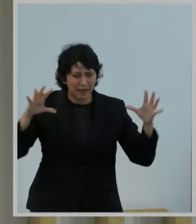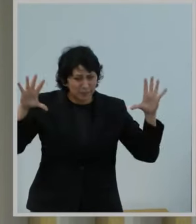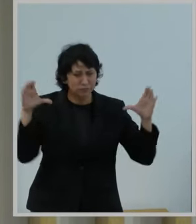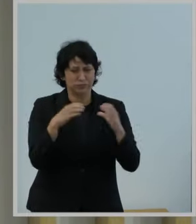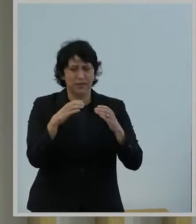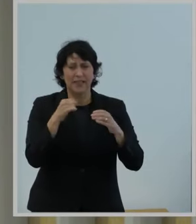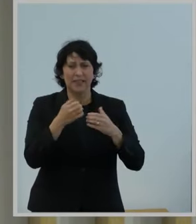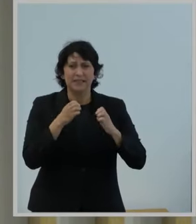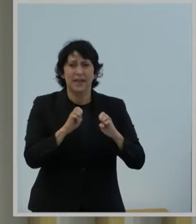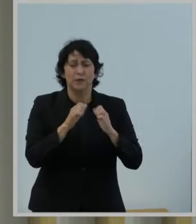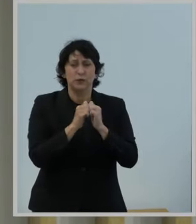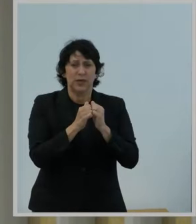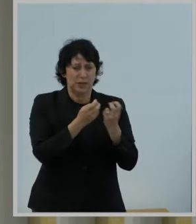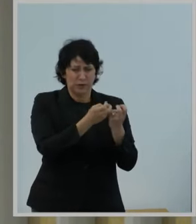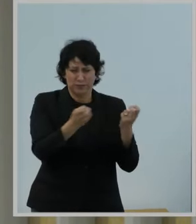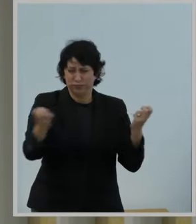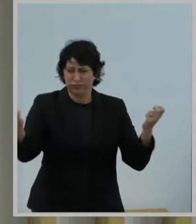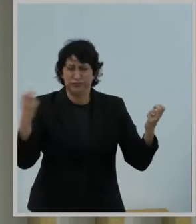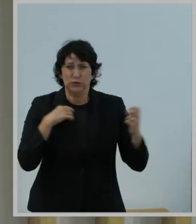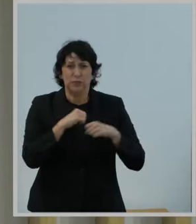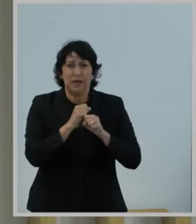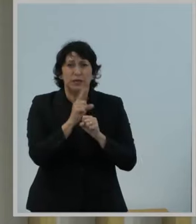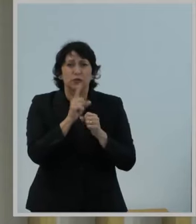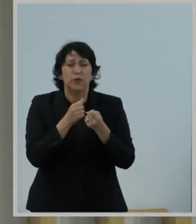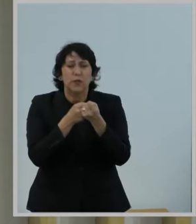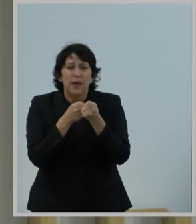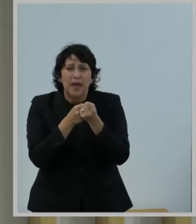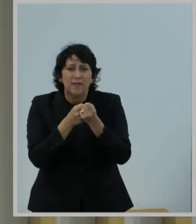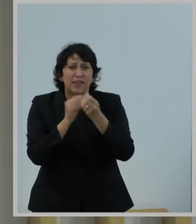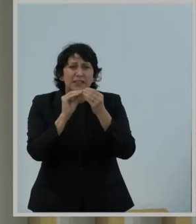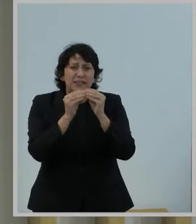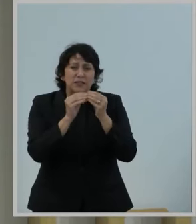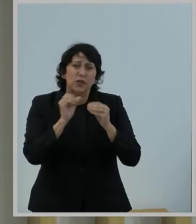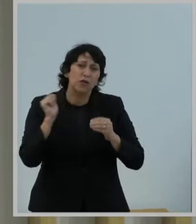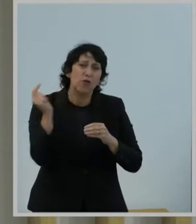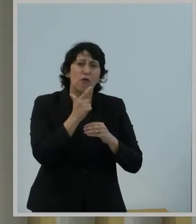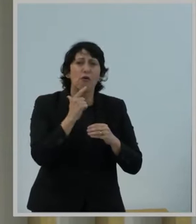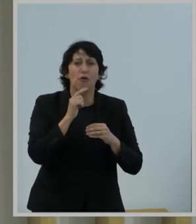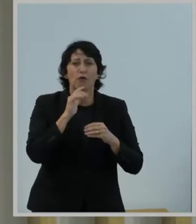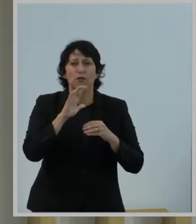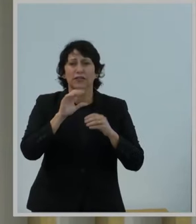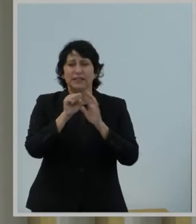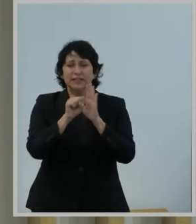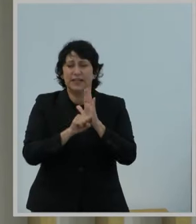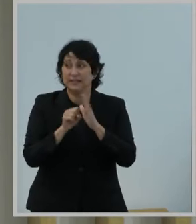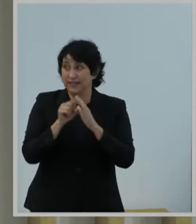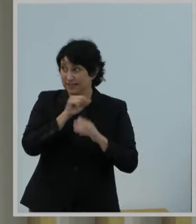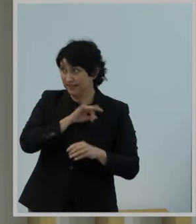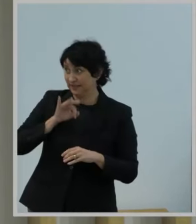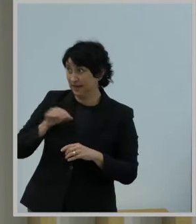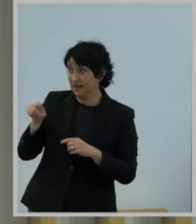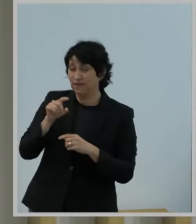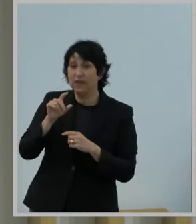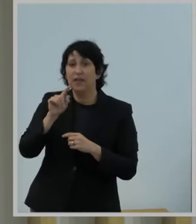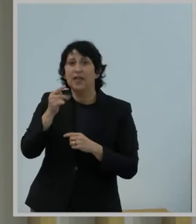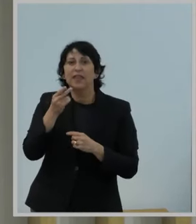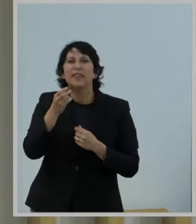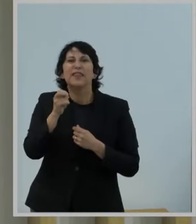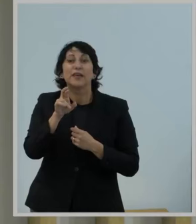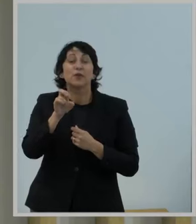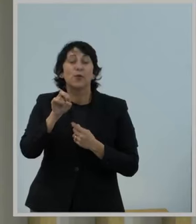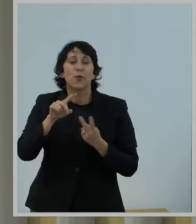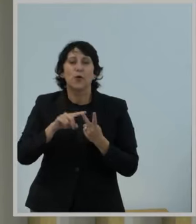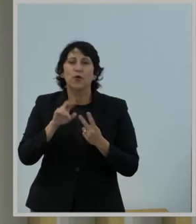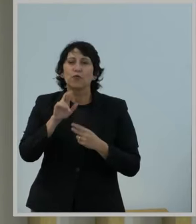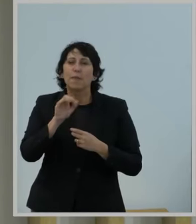have service for the digital age in the 49th state. So let me just call out the staff who worked on this effort. Theodore Burmeister, Rebecca